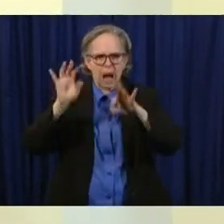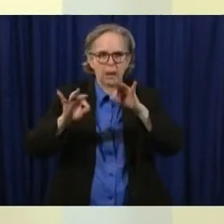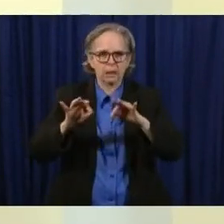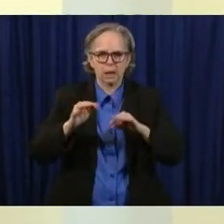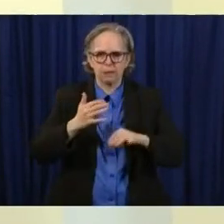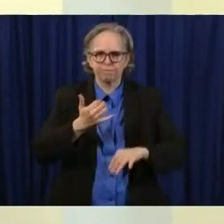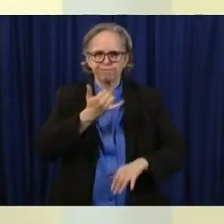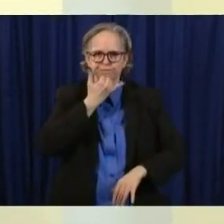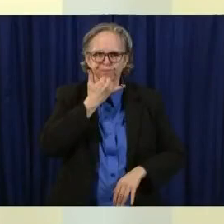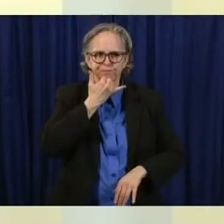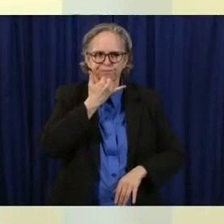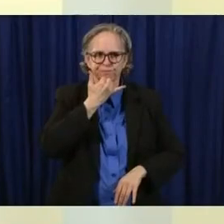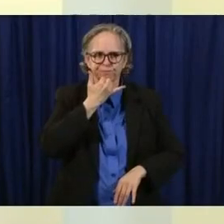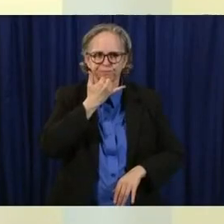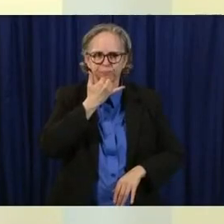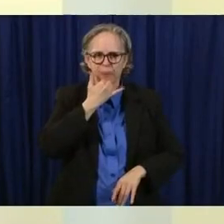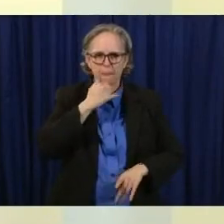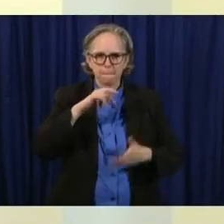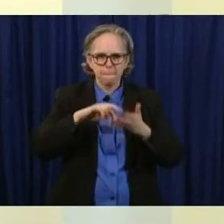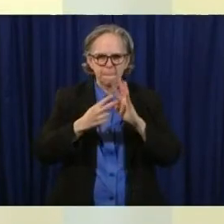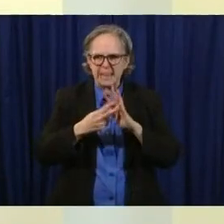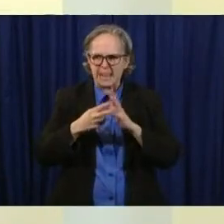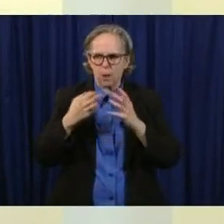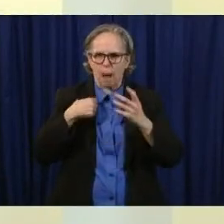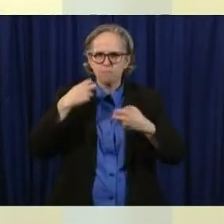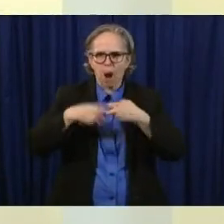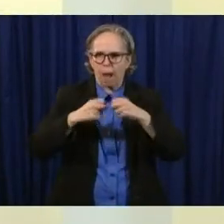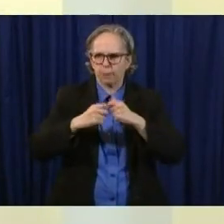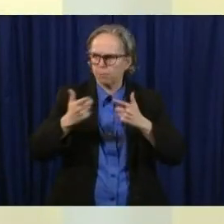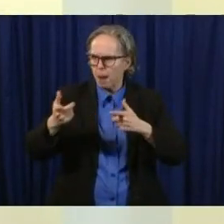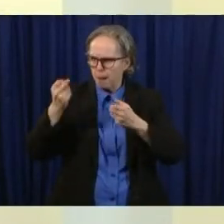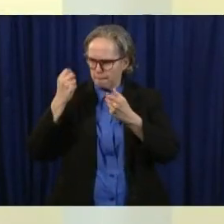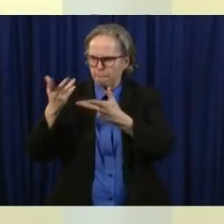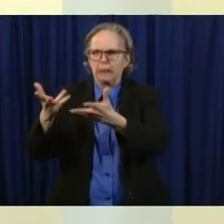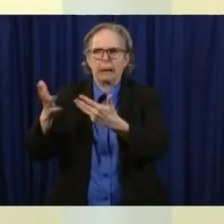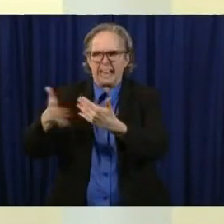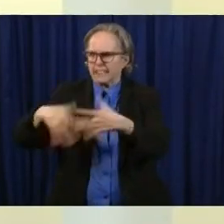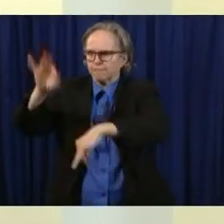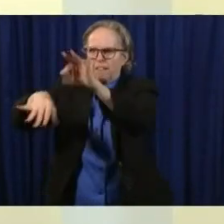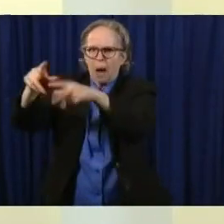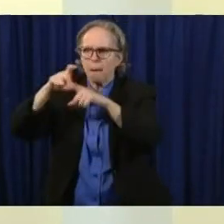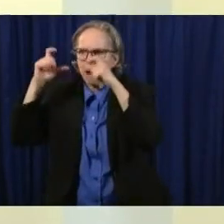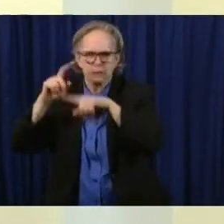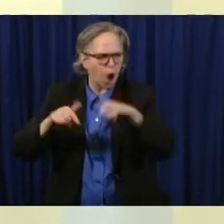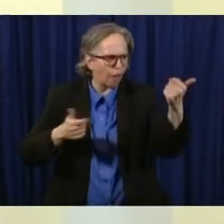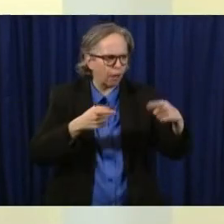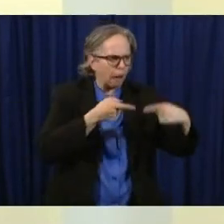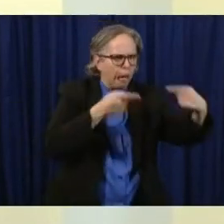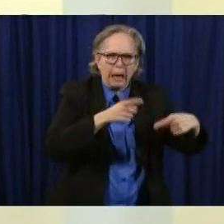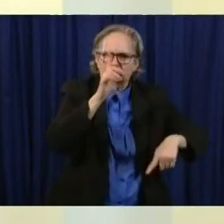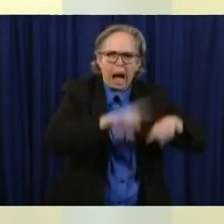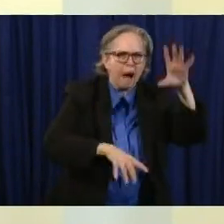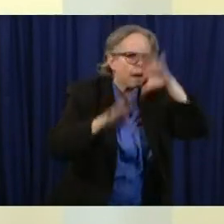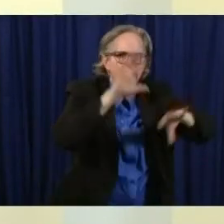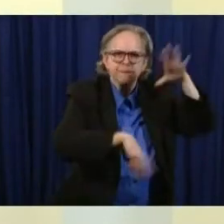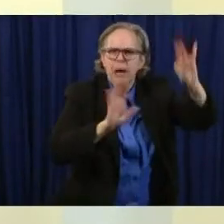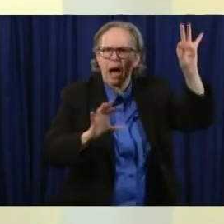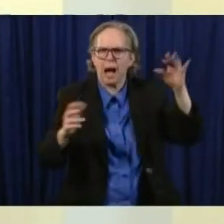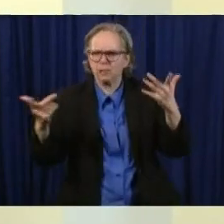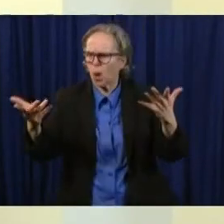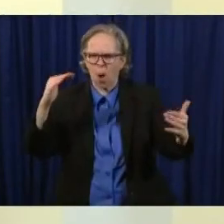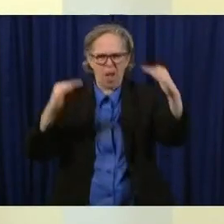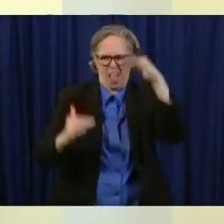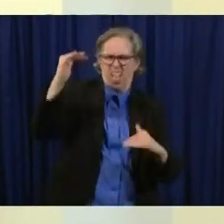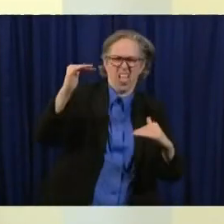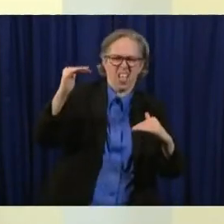as well eventually in our culture perhaps wearing masks will